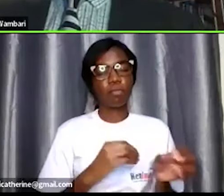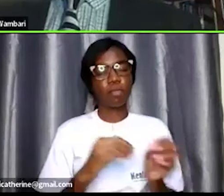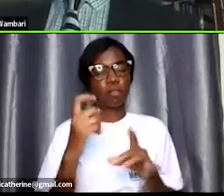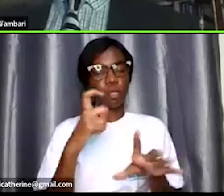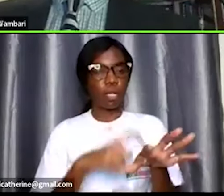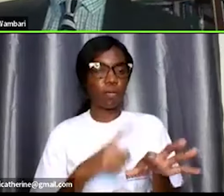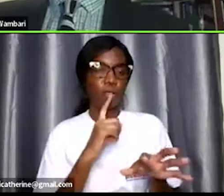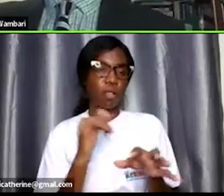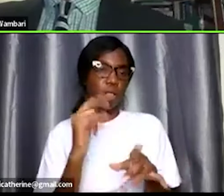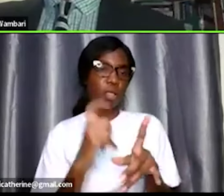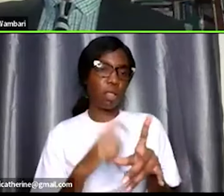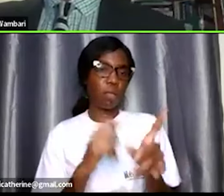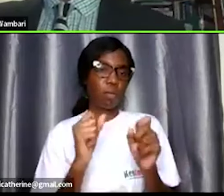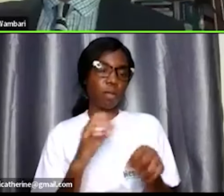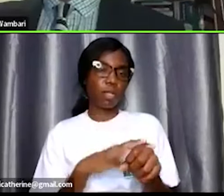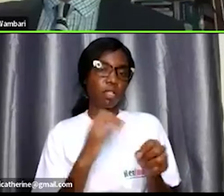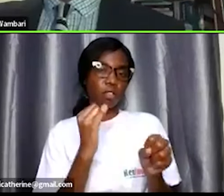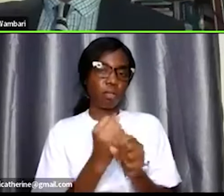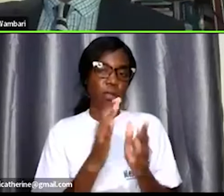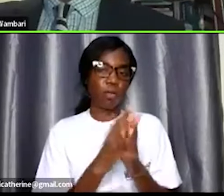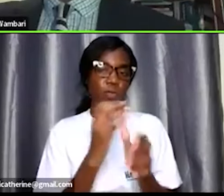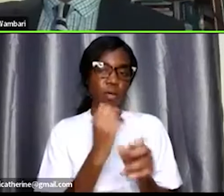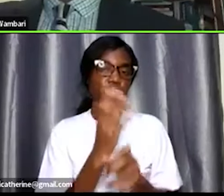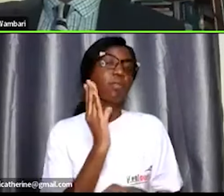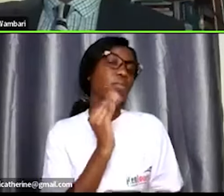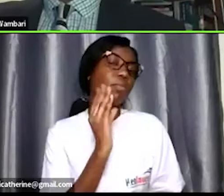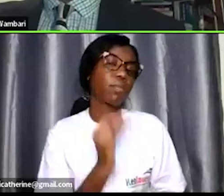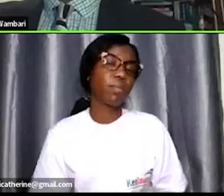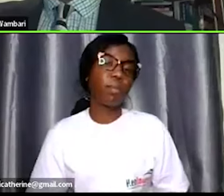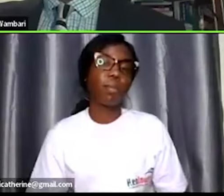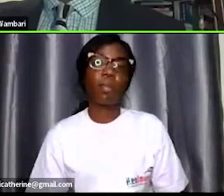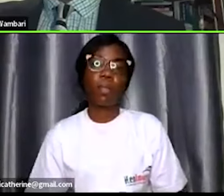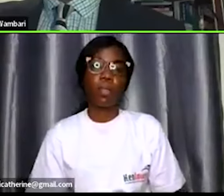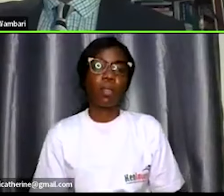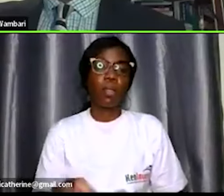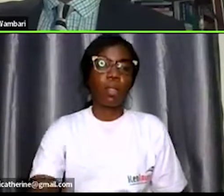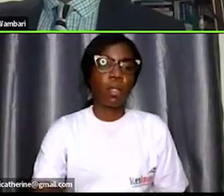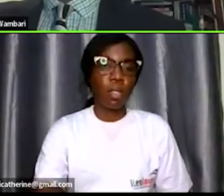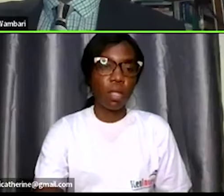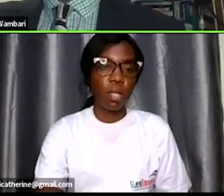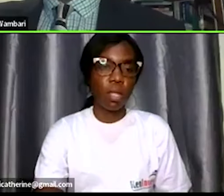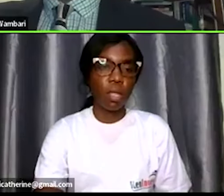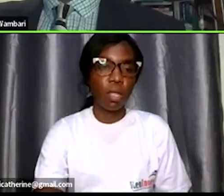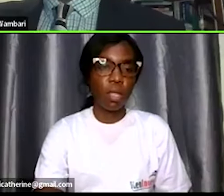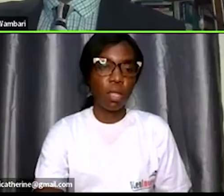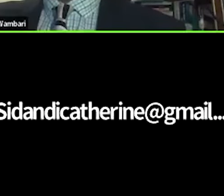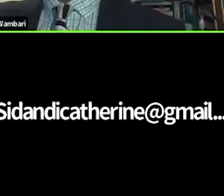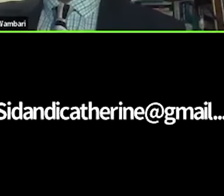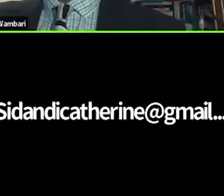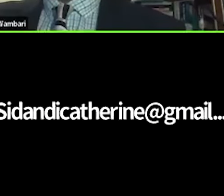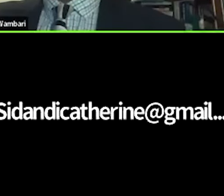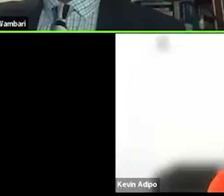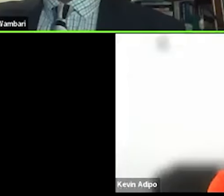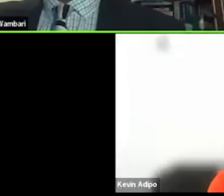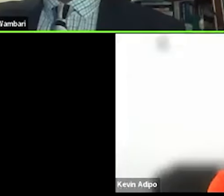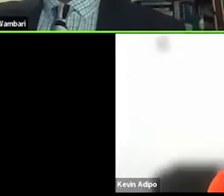get a job and get the work experience all right and uh there have been okay